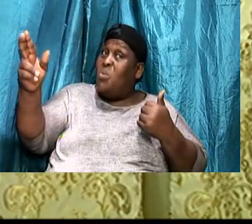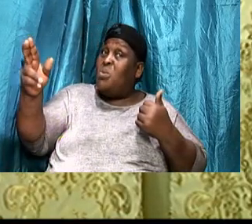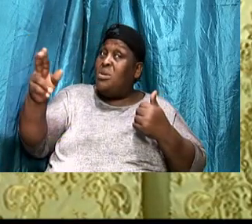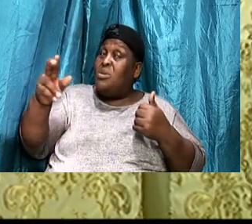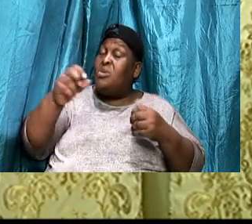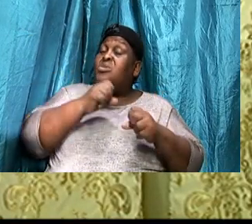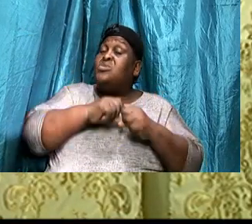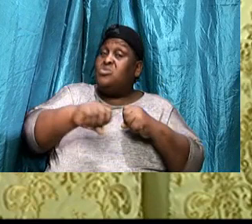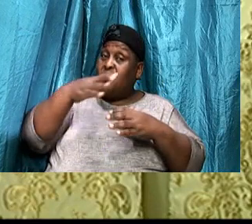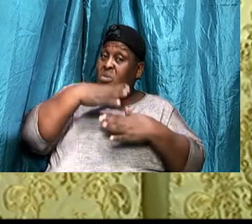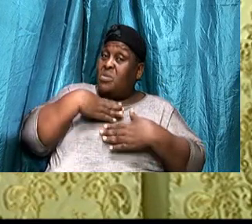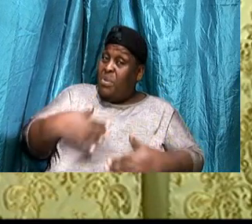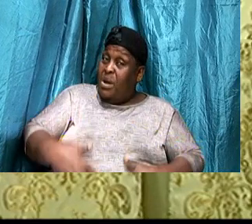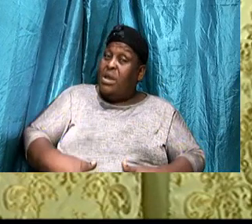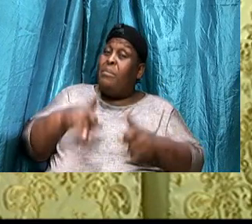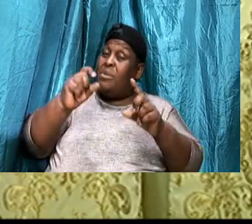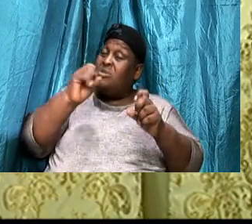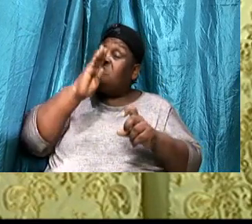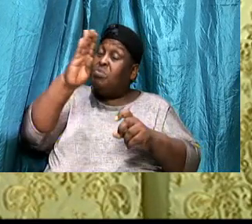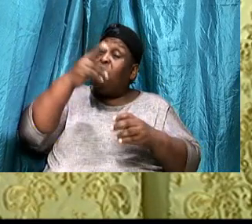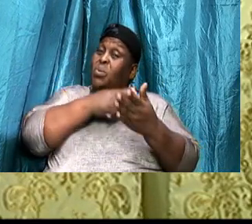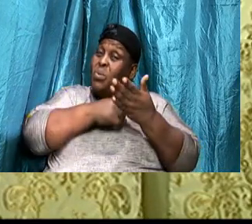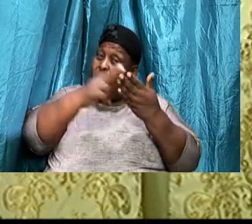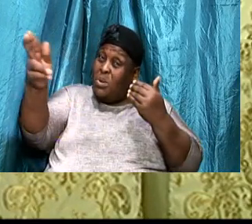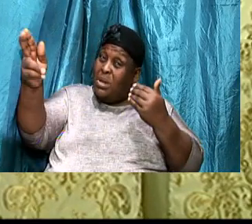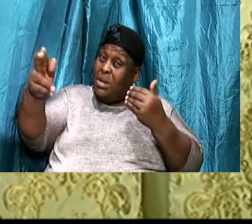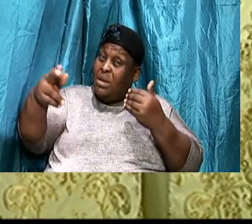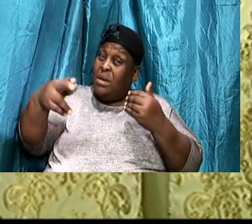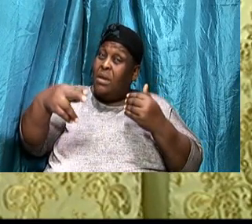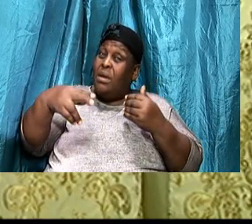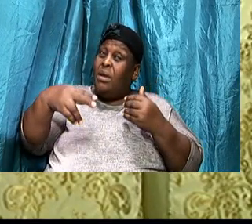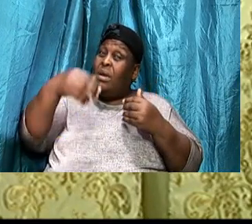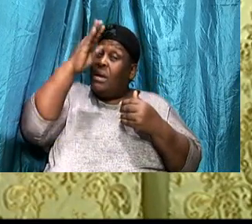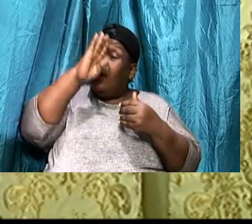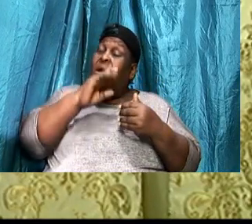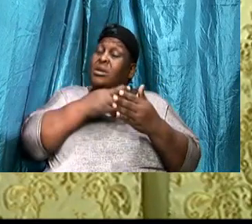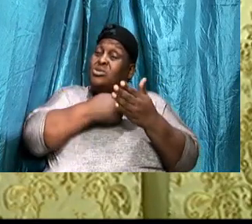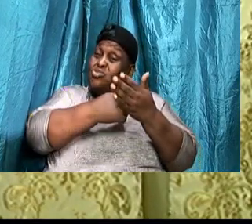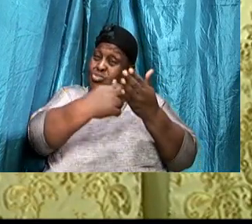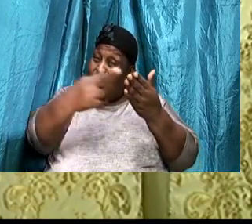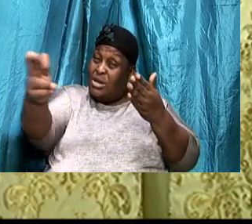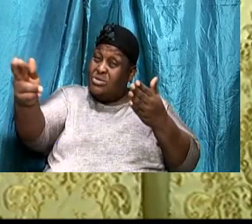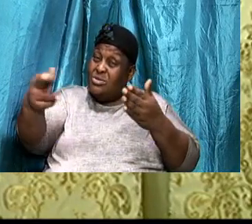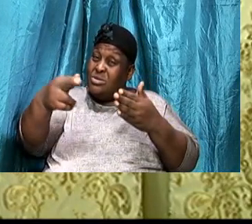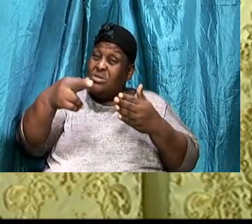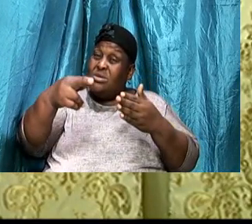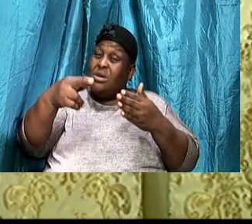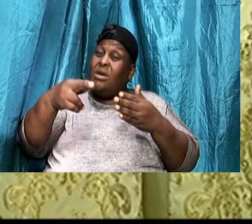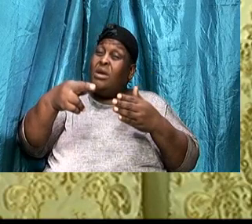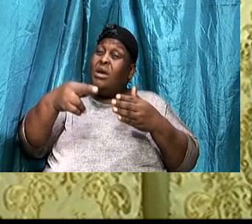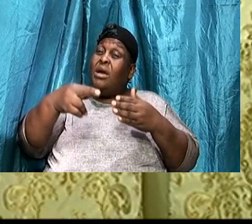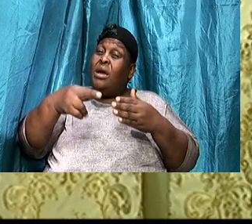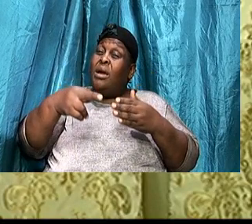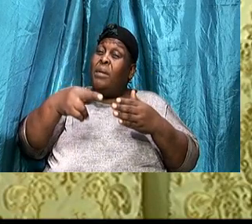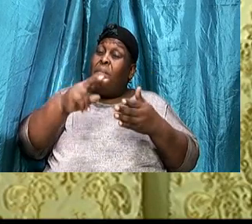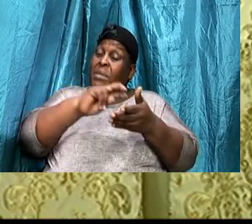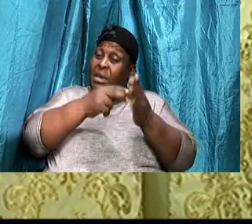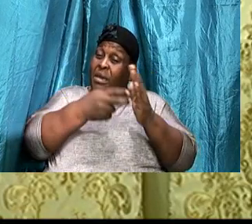Must be holy, God is righteous, It means, That the temple, Which He dwells in, Must be righteous,